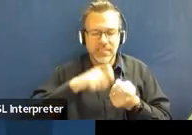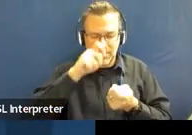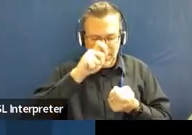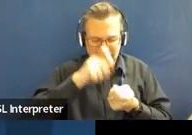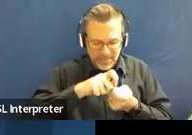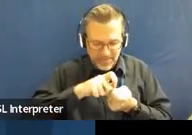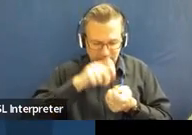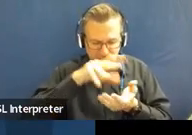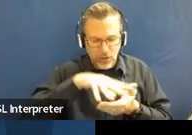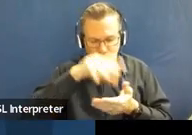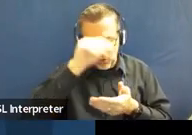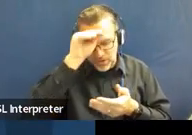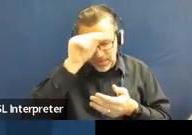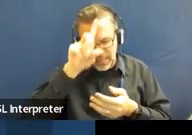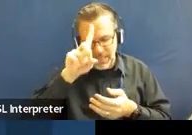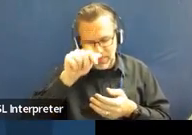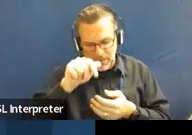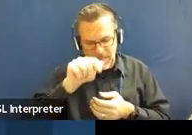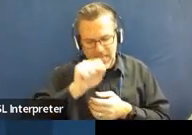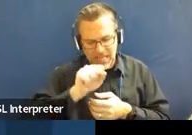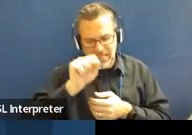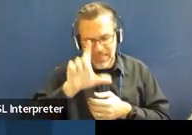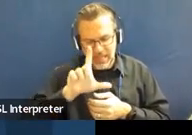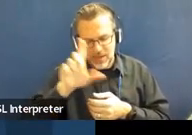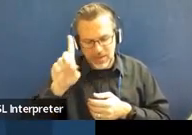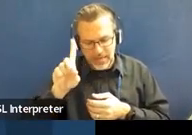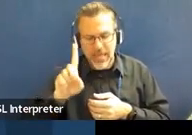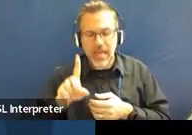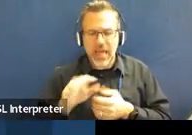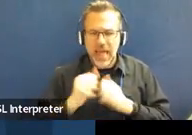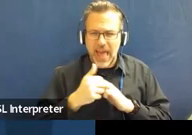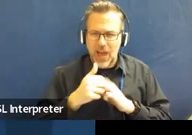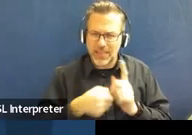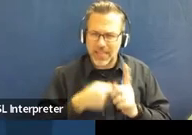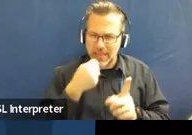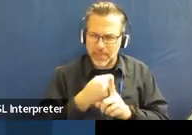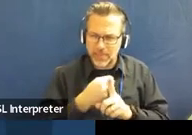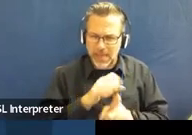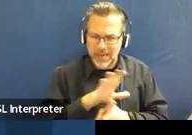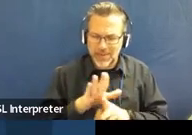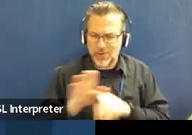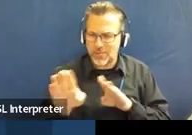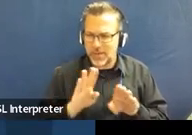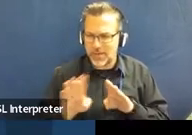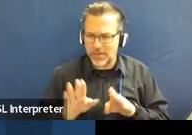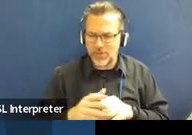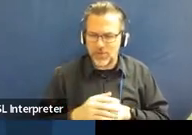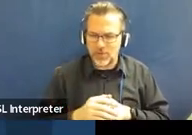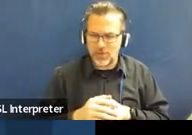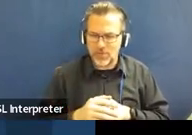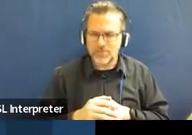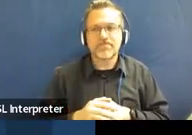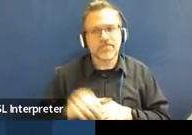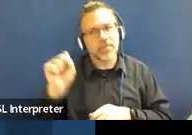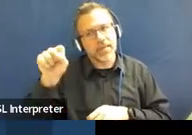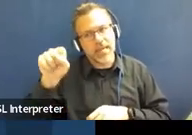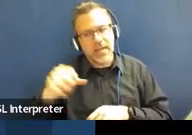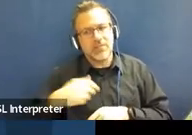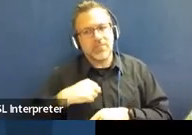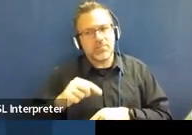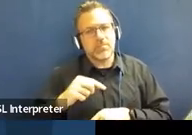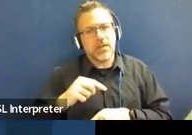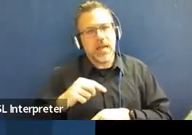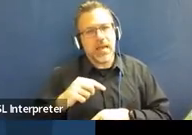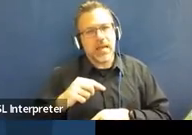impact and affect the child's behavior? You would want to really think about that. But yes, I would absolutely want to